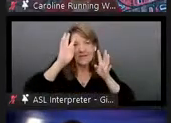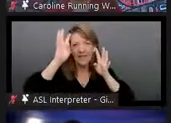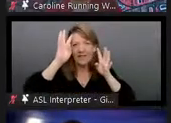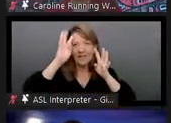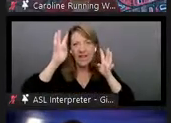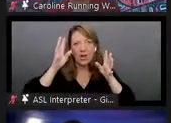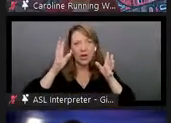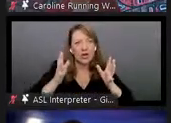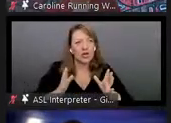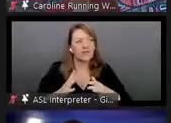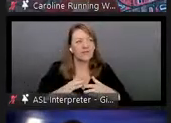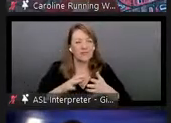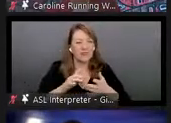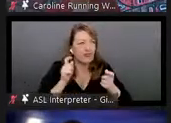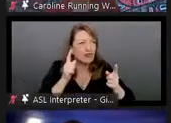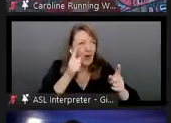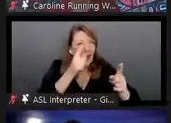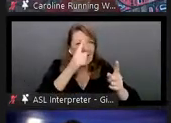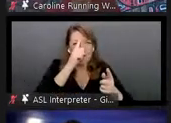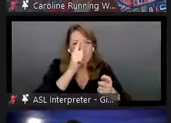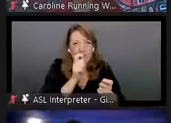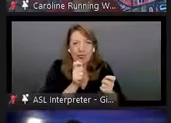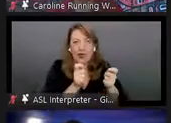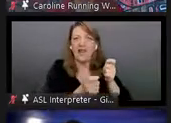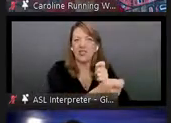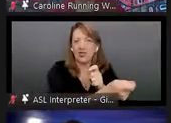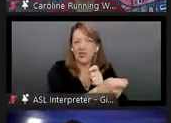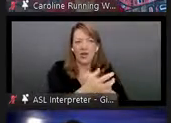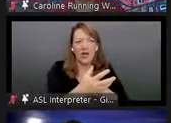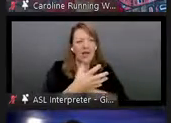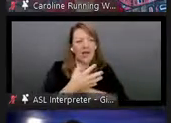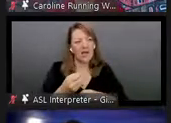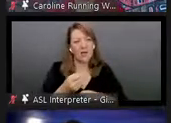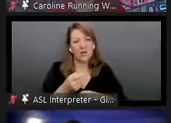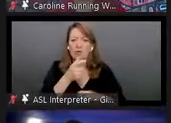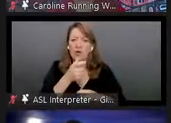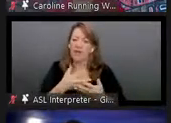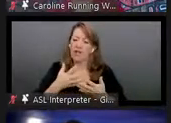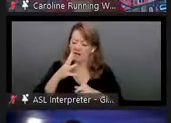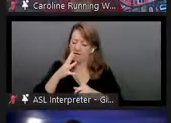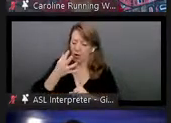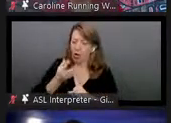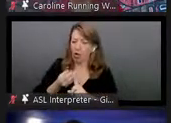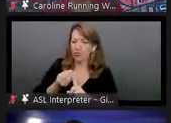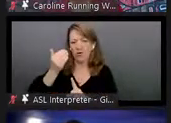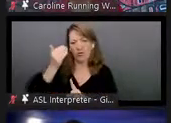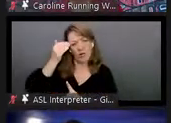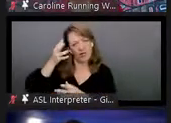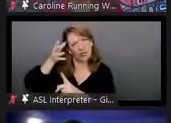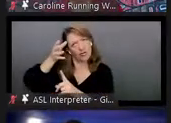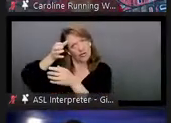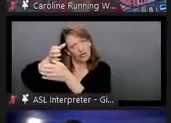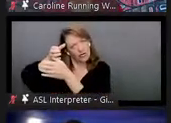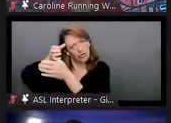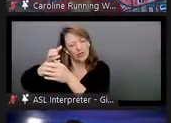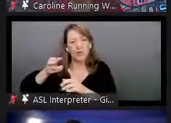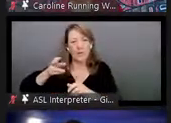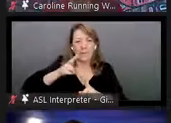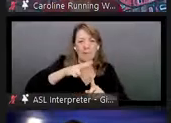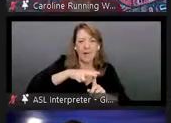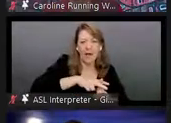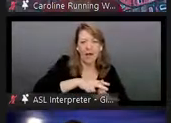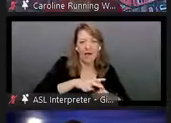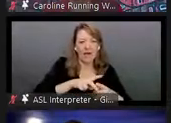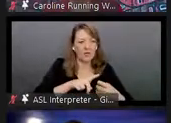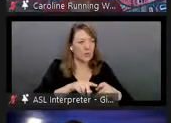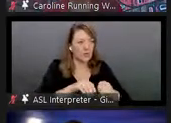of drive for change and, and also who have a lot of cultural knowledge. So it's kind of, and like to apply it towards, you know, uh, proliferation of